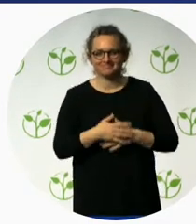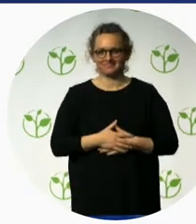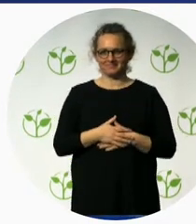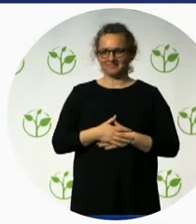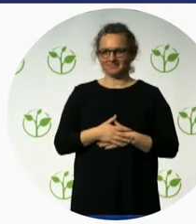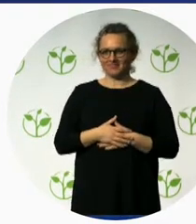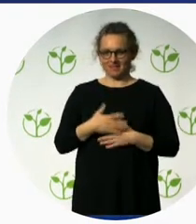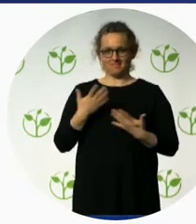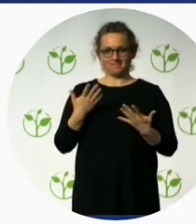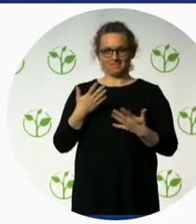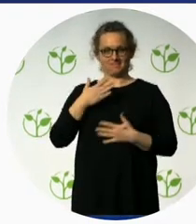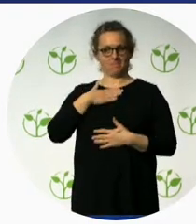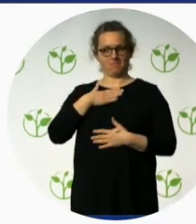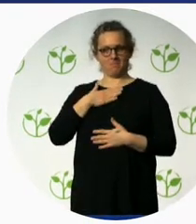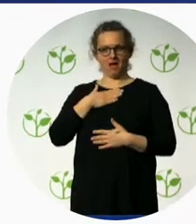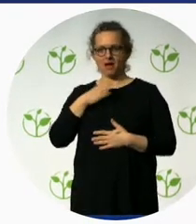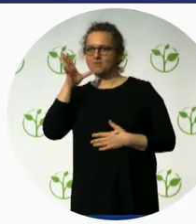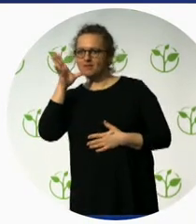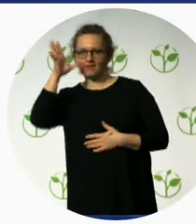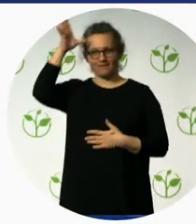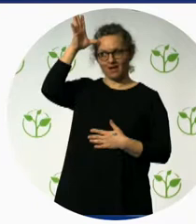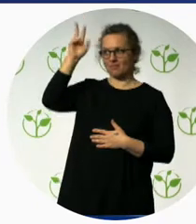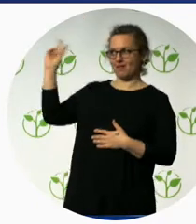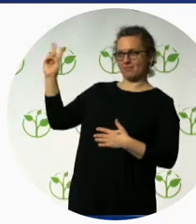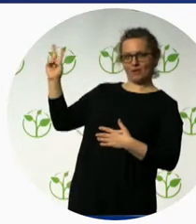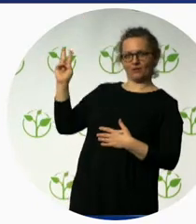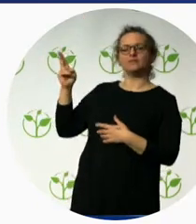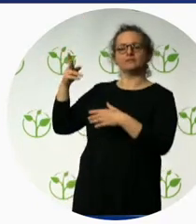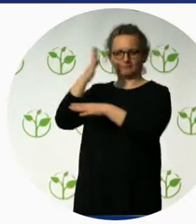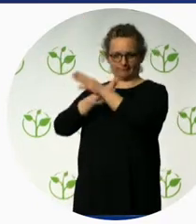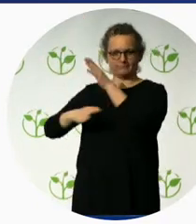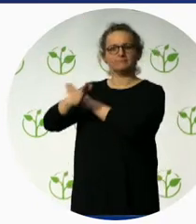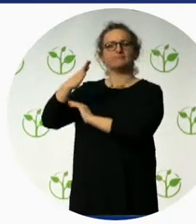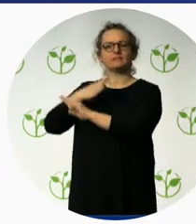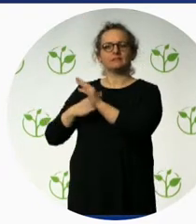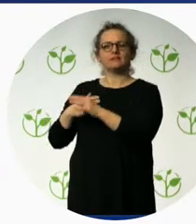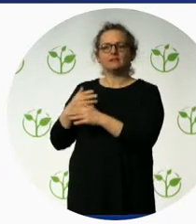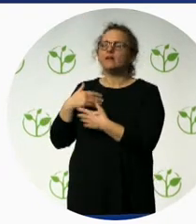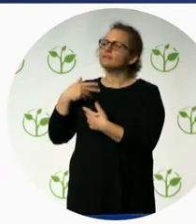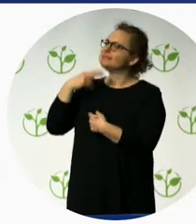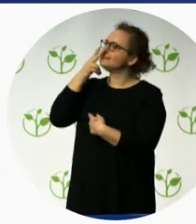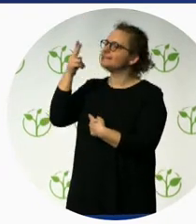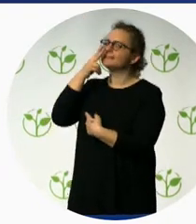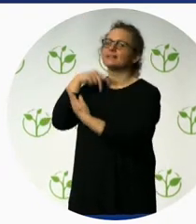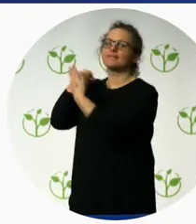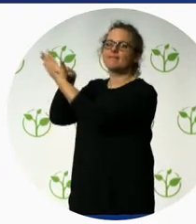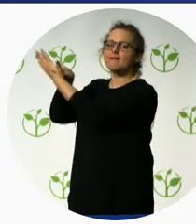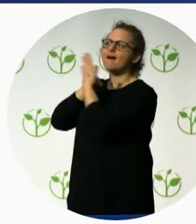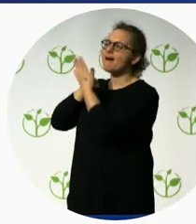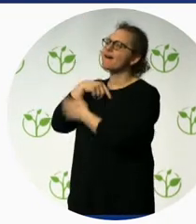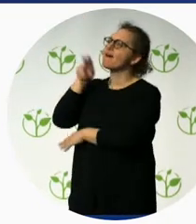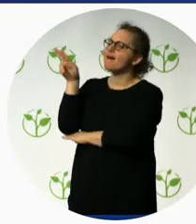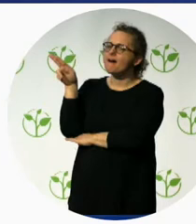challenging experiences faced in traveling has shown her the huge gap in society. And that's why